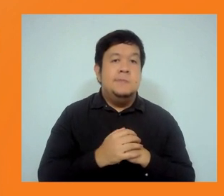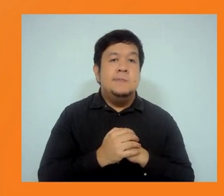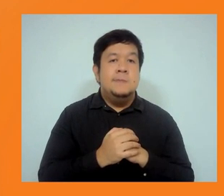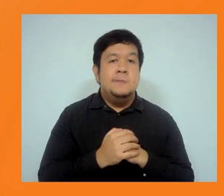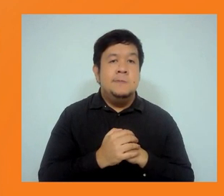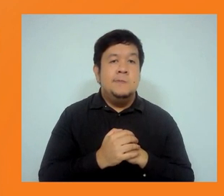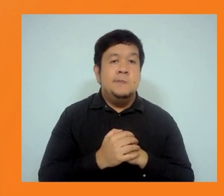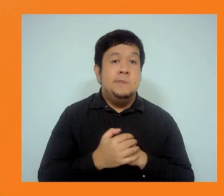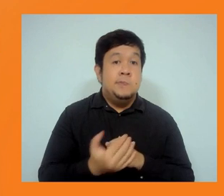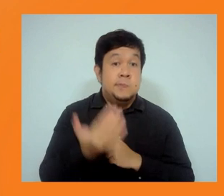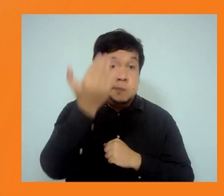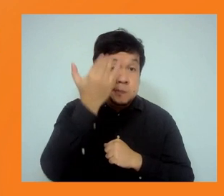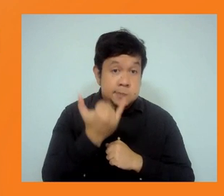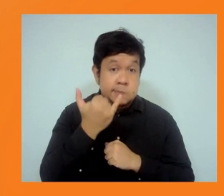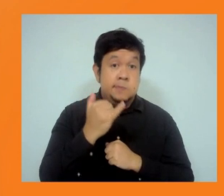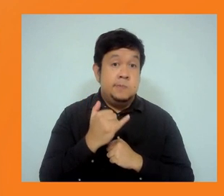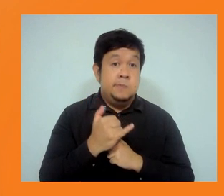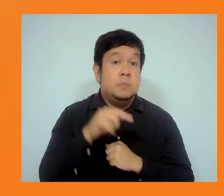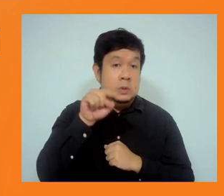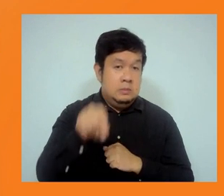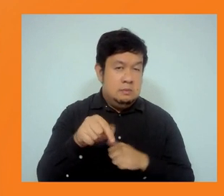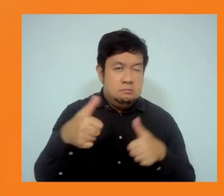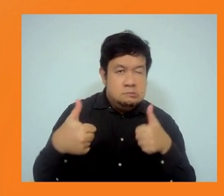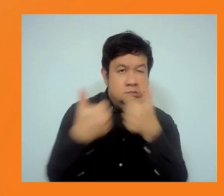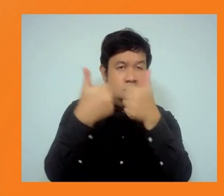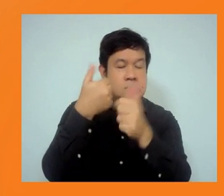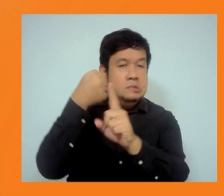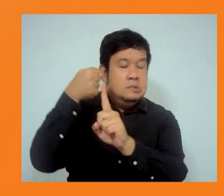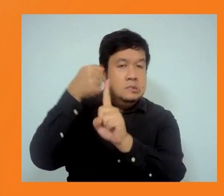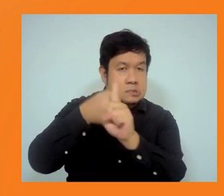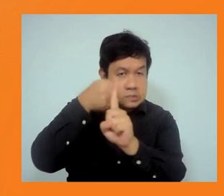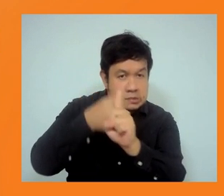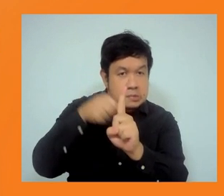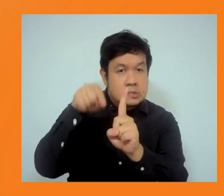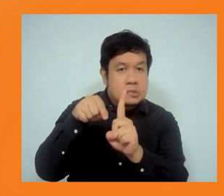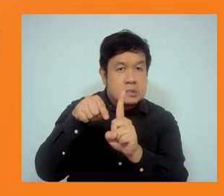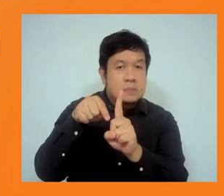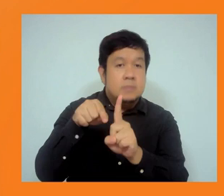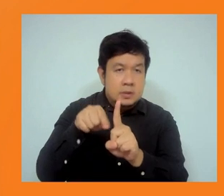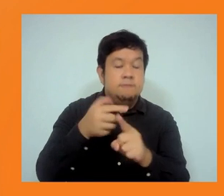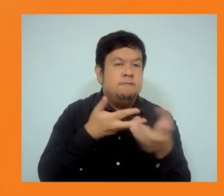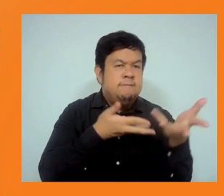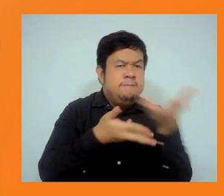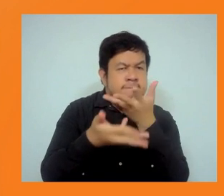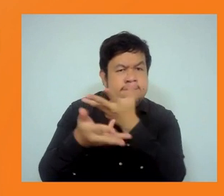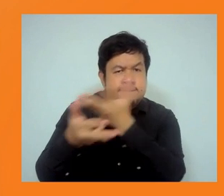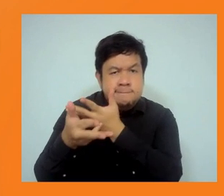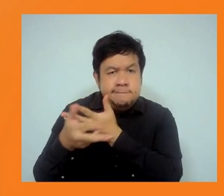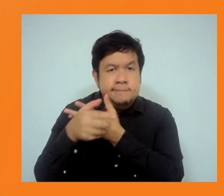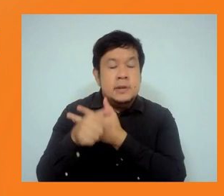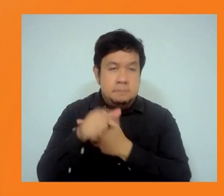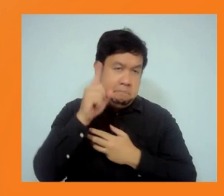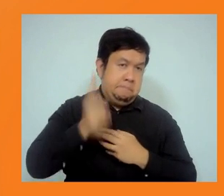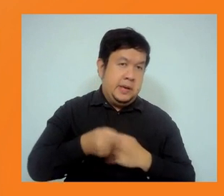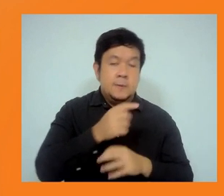some of the challenges in having adequate stakeholder consultation and information disclosure. It really all starts here. And it